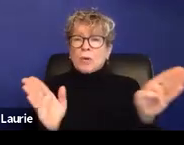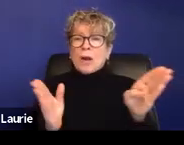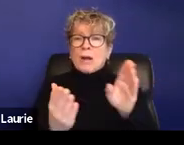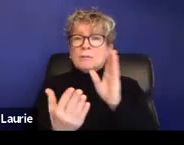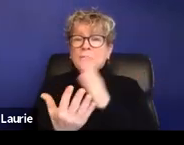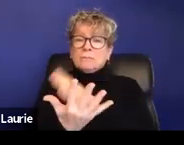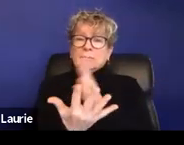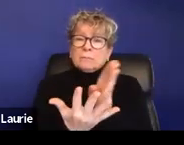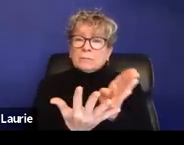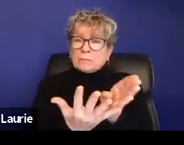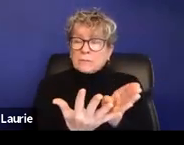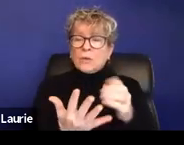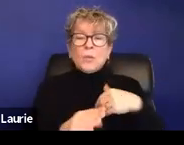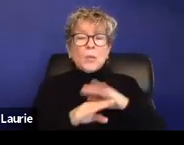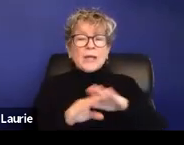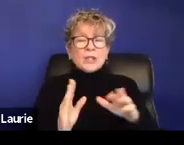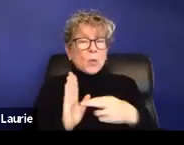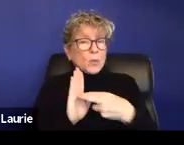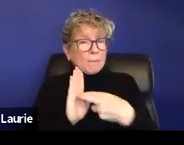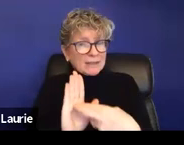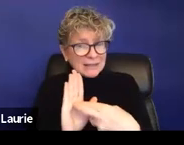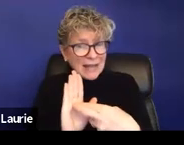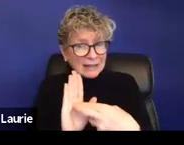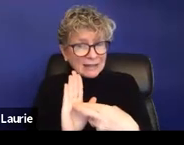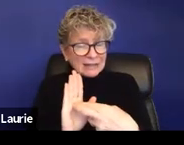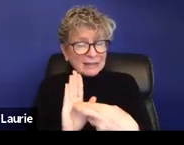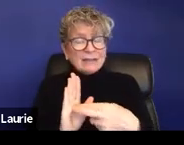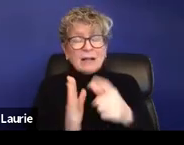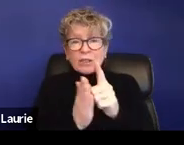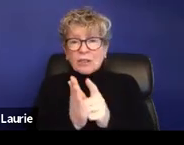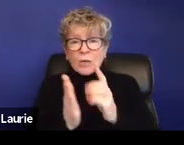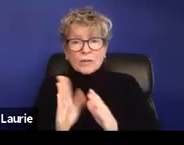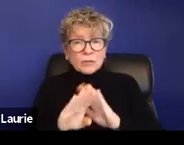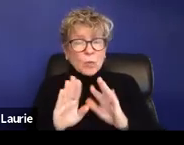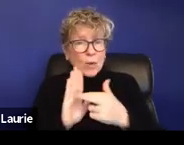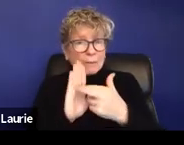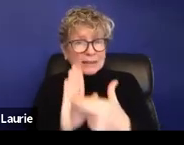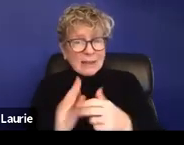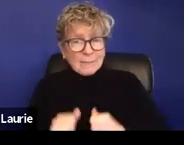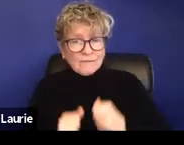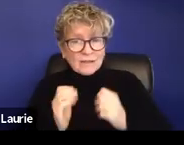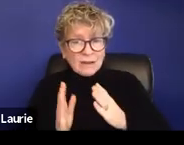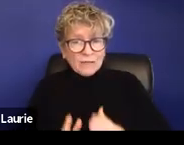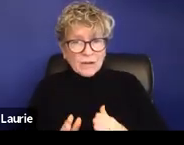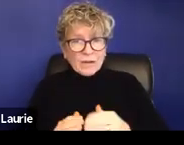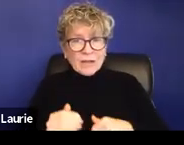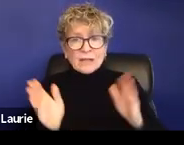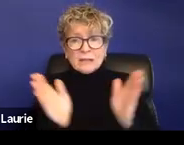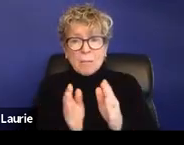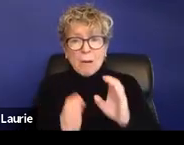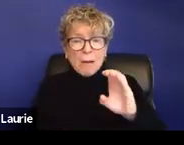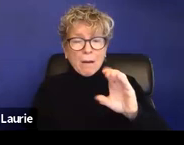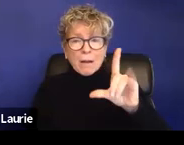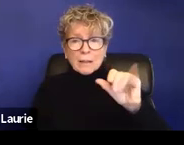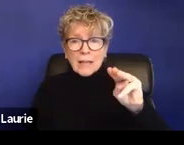survivors in small claims, if there is a small claims possibility, uh, for a survivor that you have questions about, feel free to